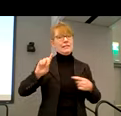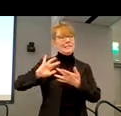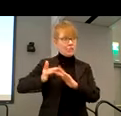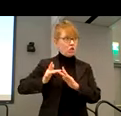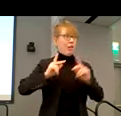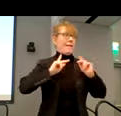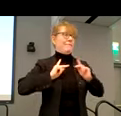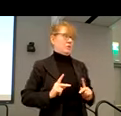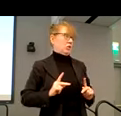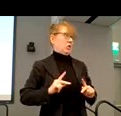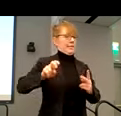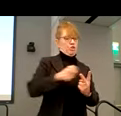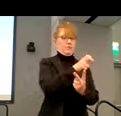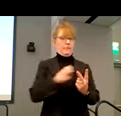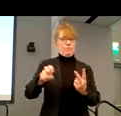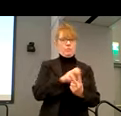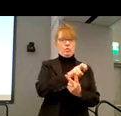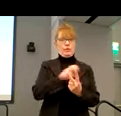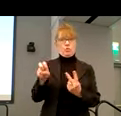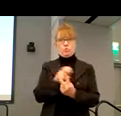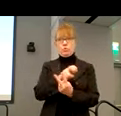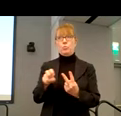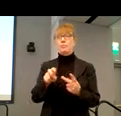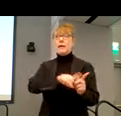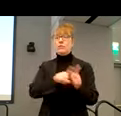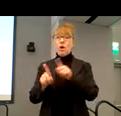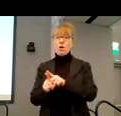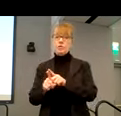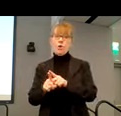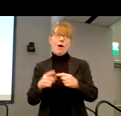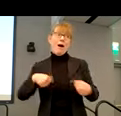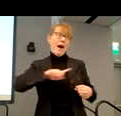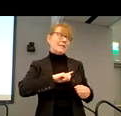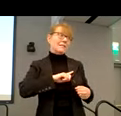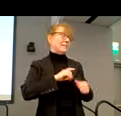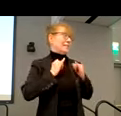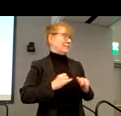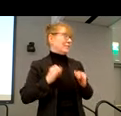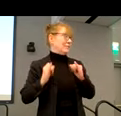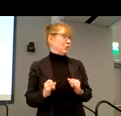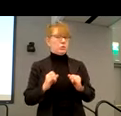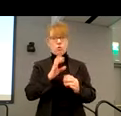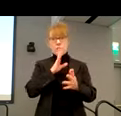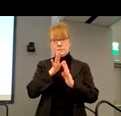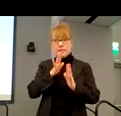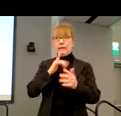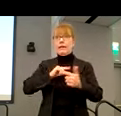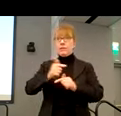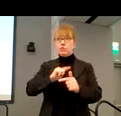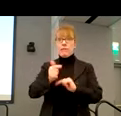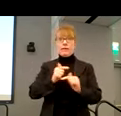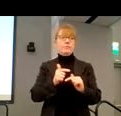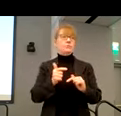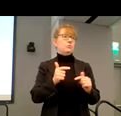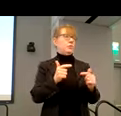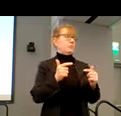physical and shifting between those two, as well as us as individuals, when we are speaking and interacting with individuals. So just